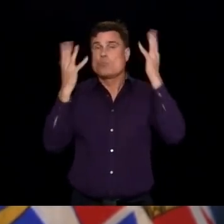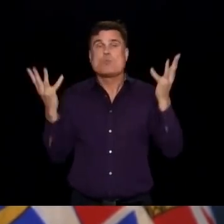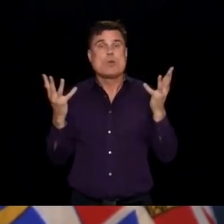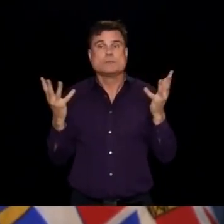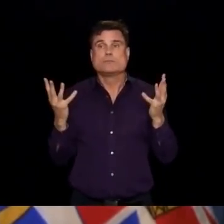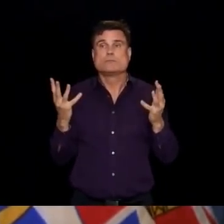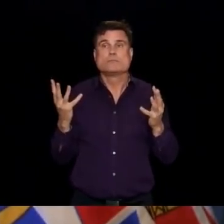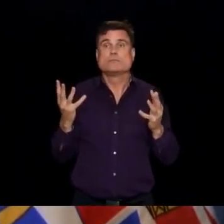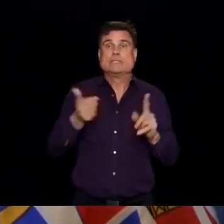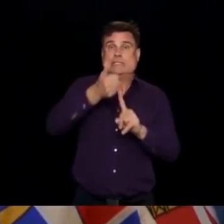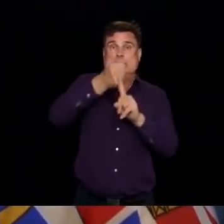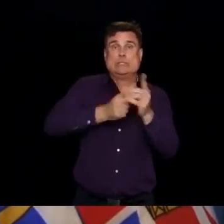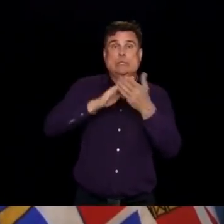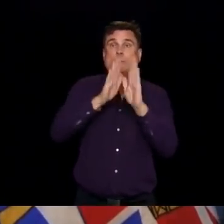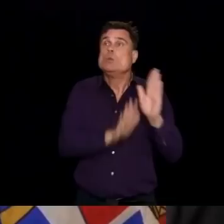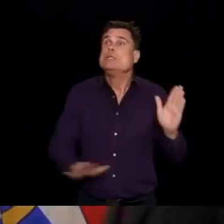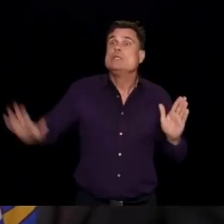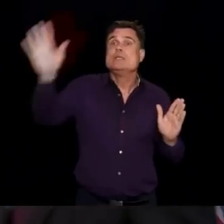long-term care.